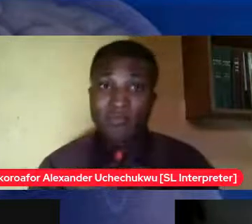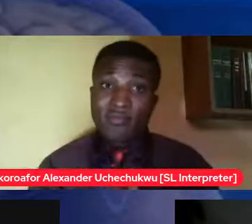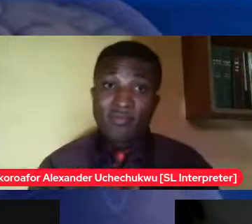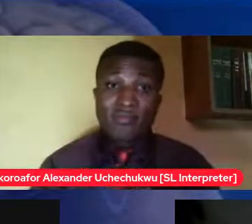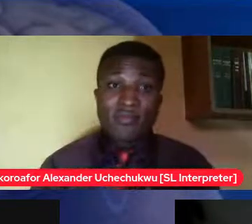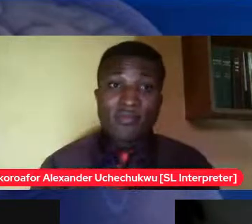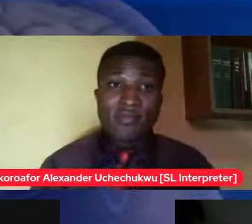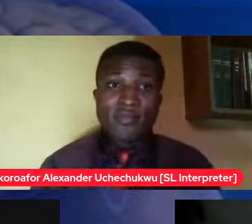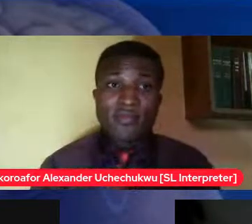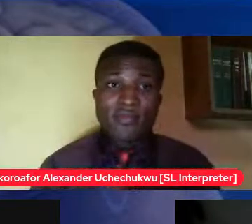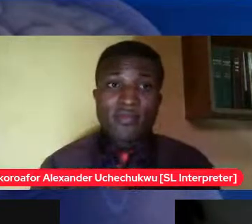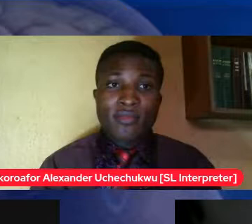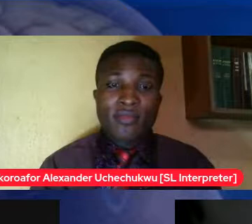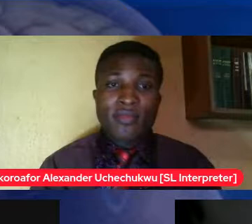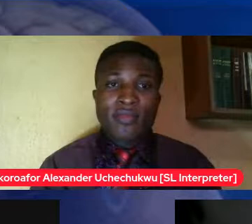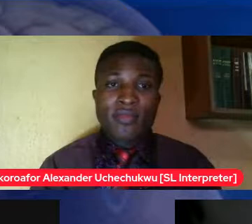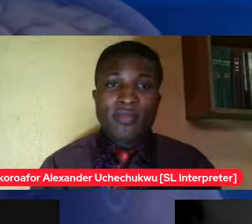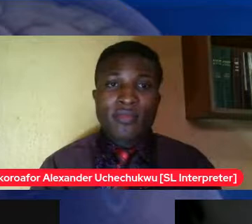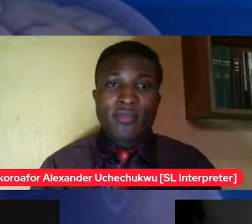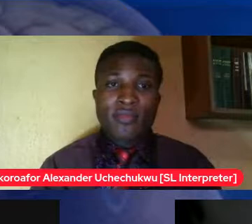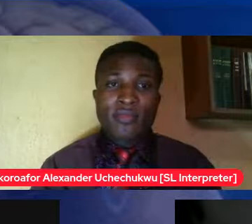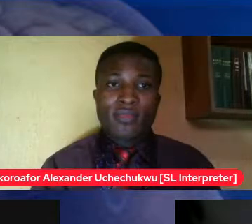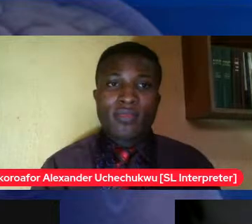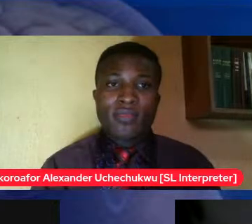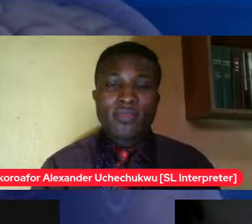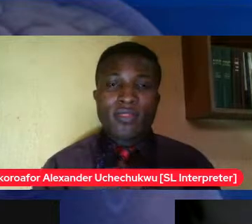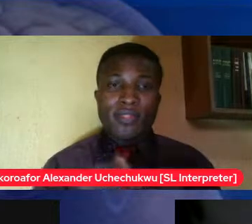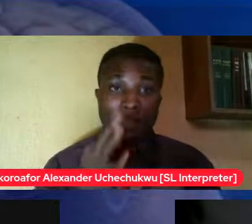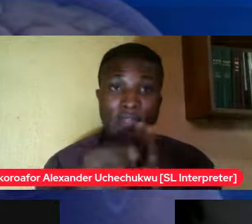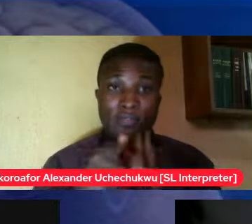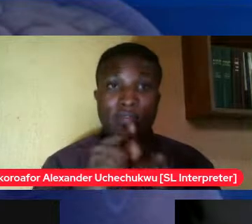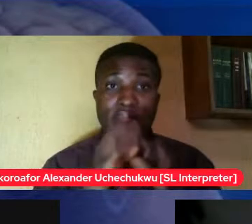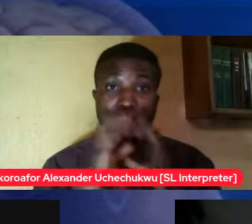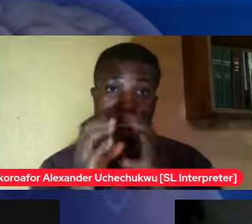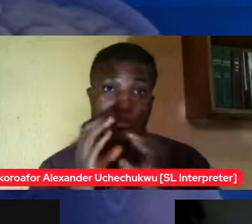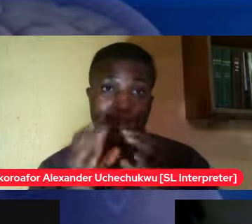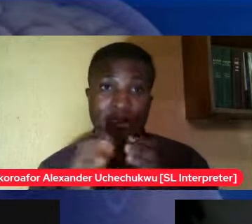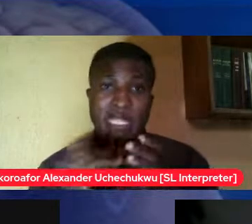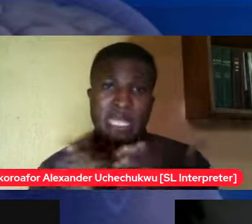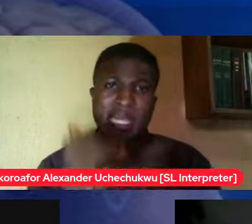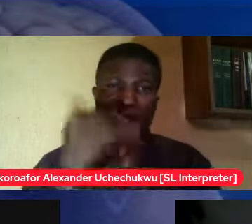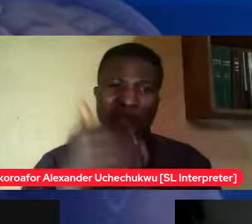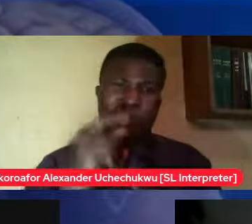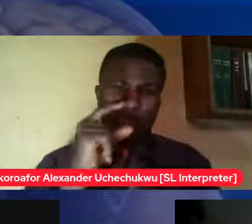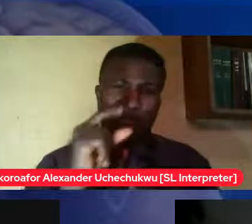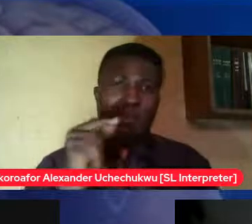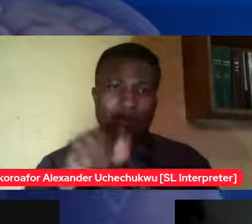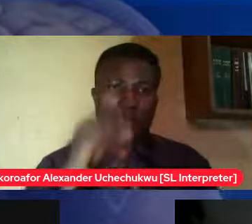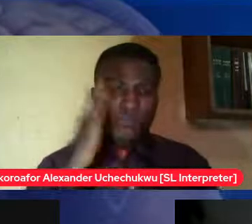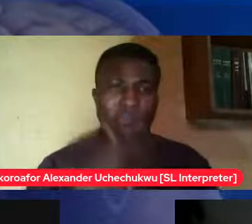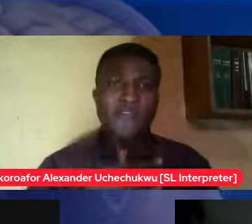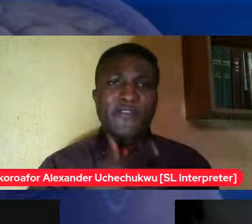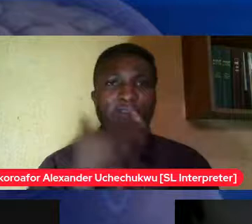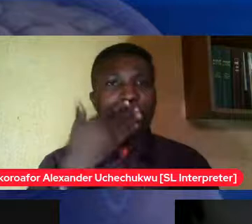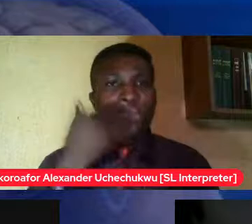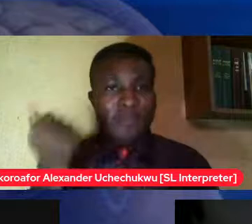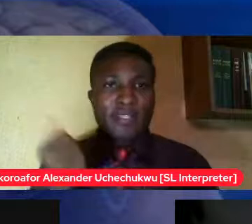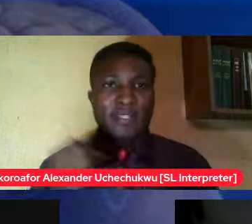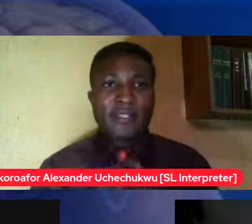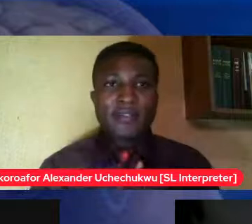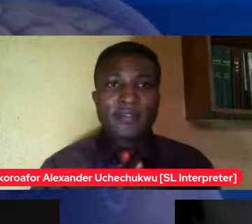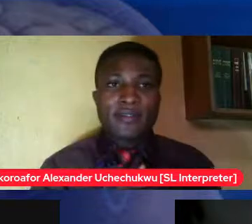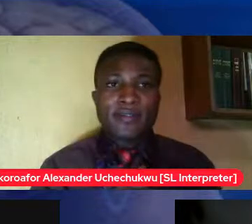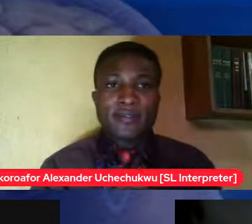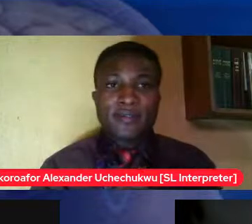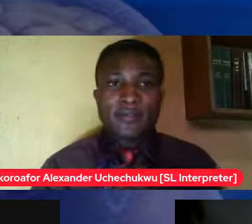after a while you feel better I think it has worked practically for a few people within my circle that I know but I don't know if